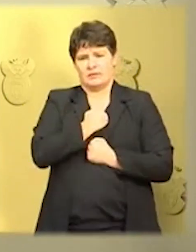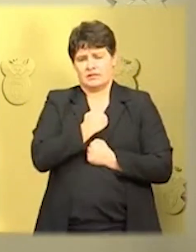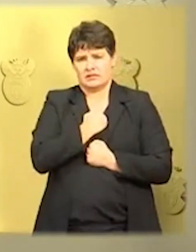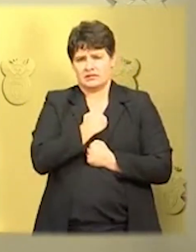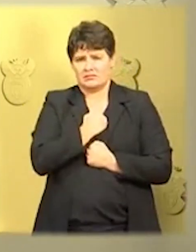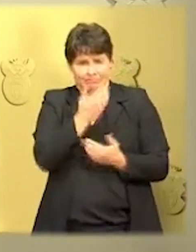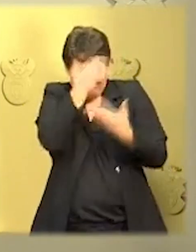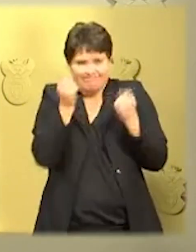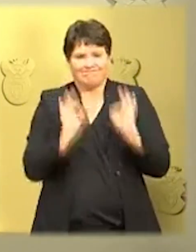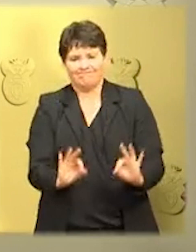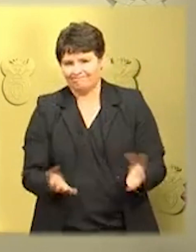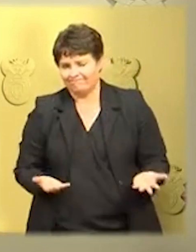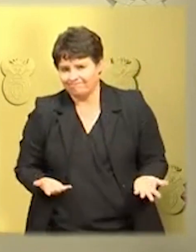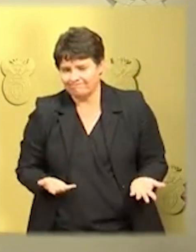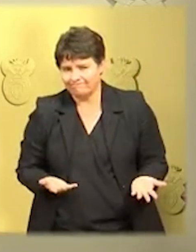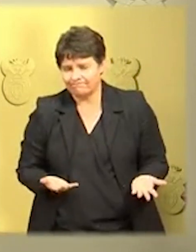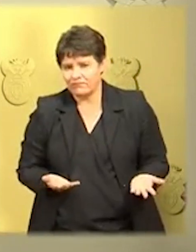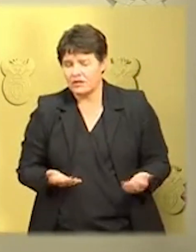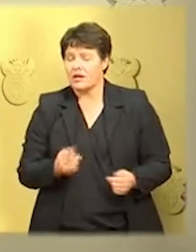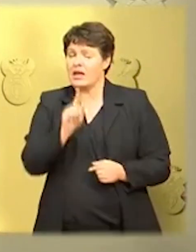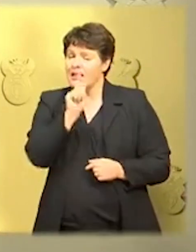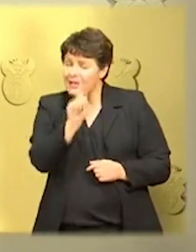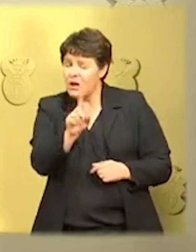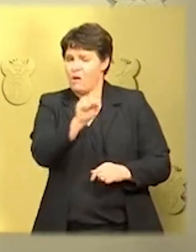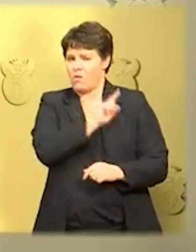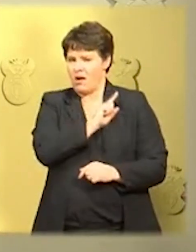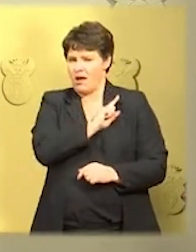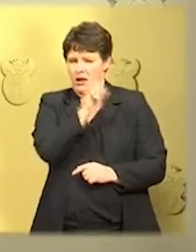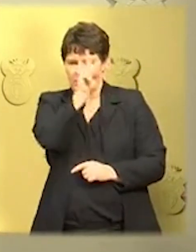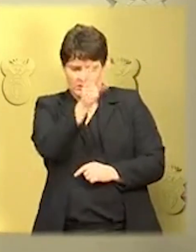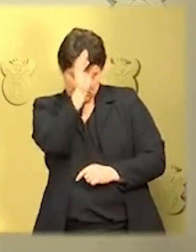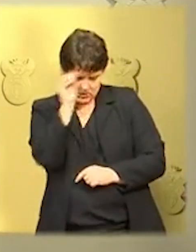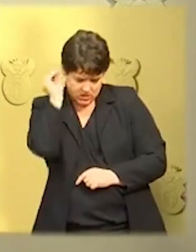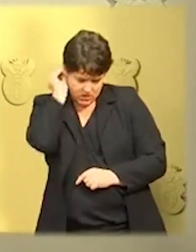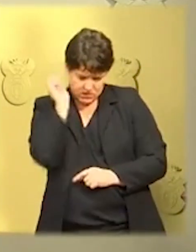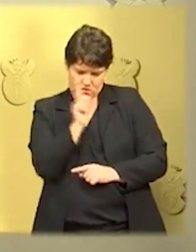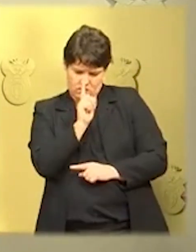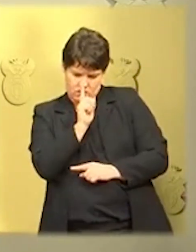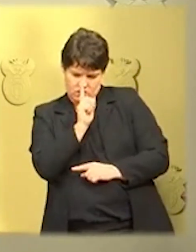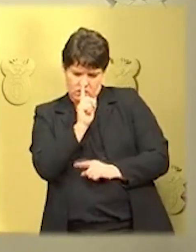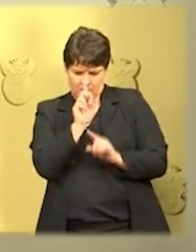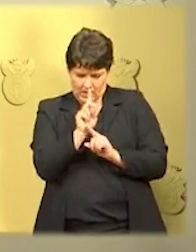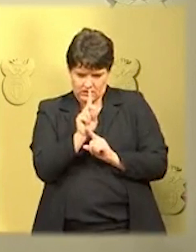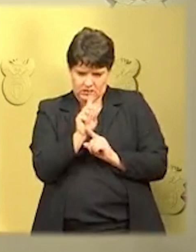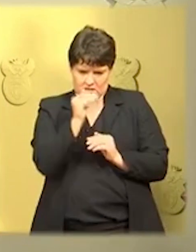The action we take now must therefore be measured and incremental.